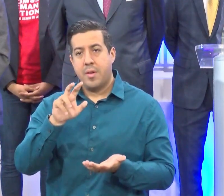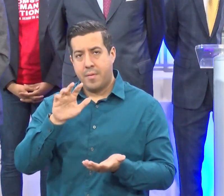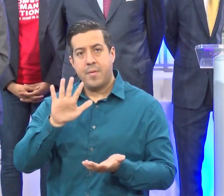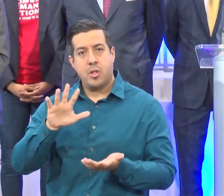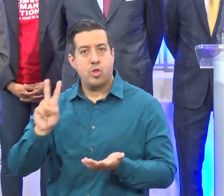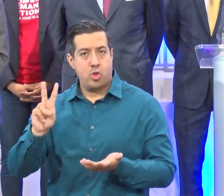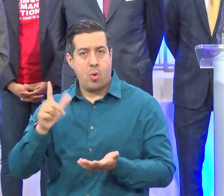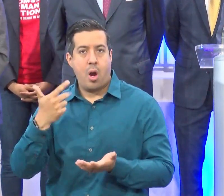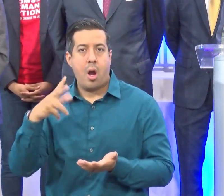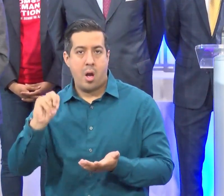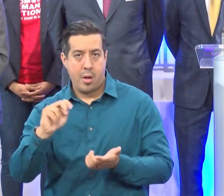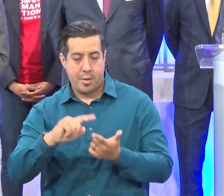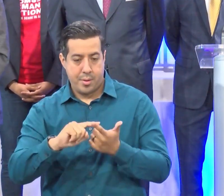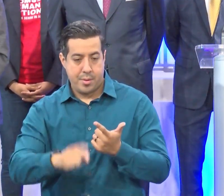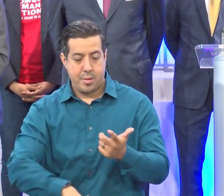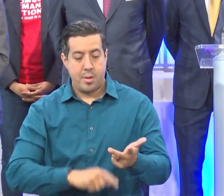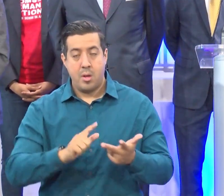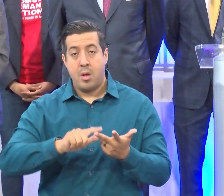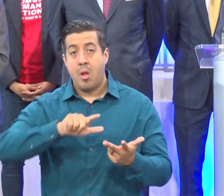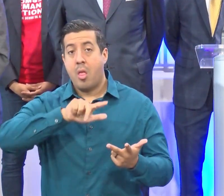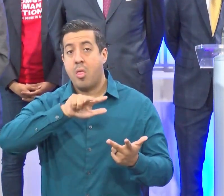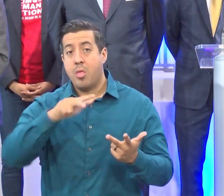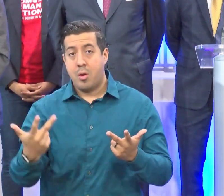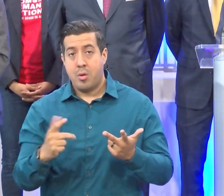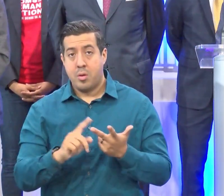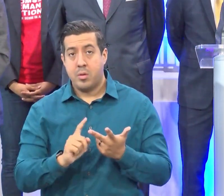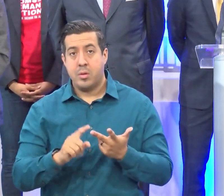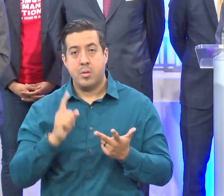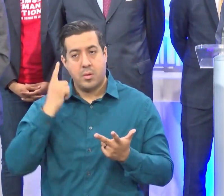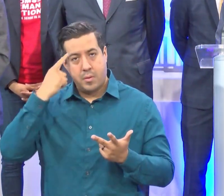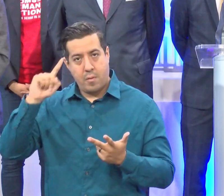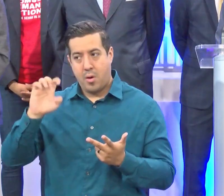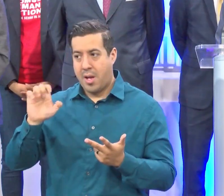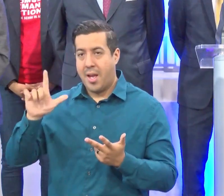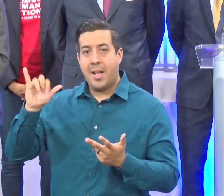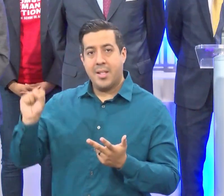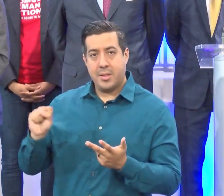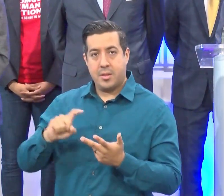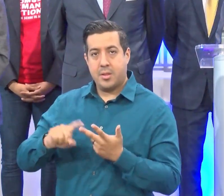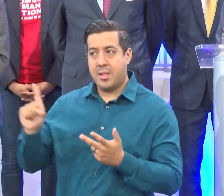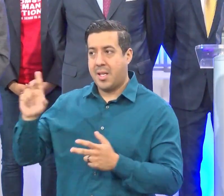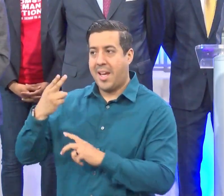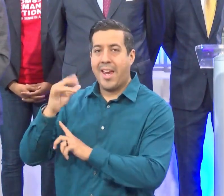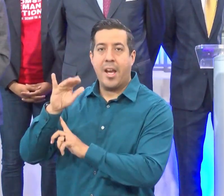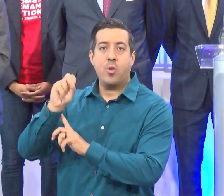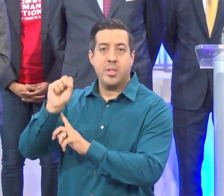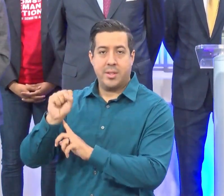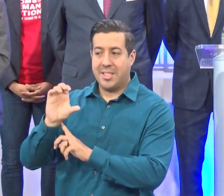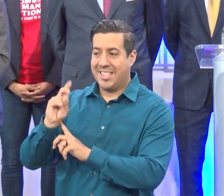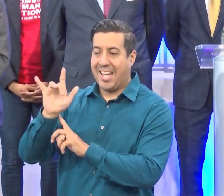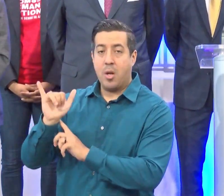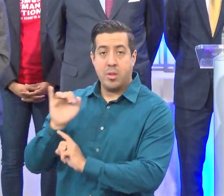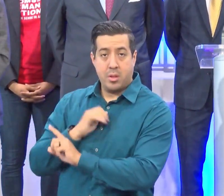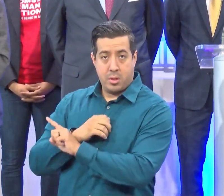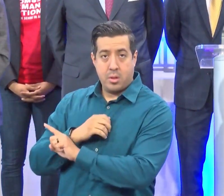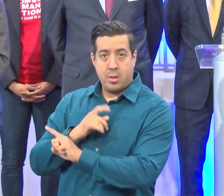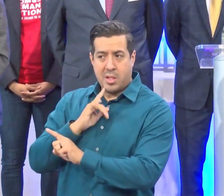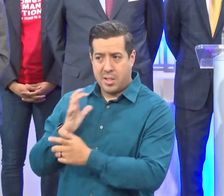guns, and then we had the third one that was led by Commissioner Ellis and Harris County, which collected